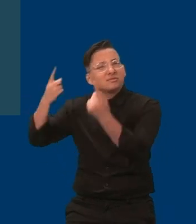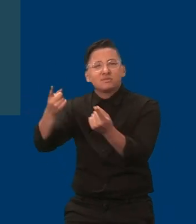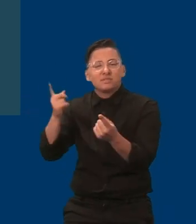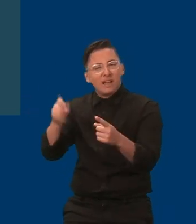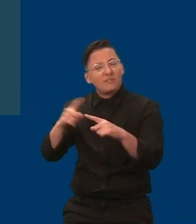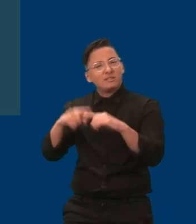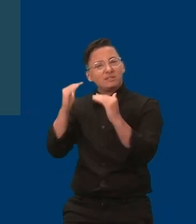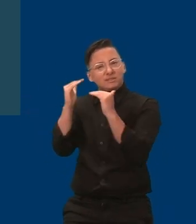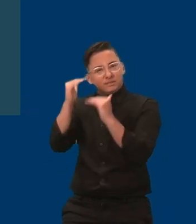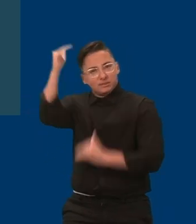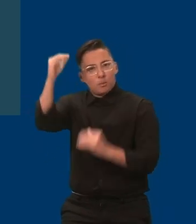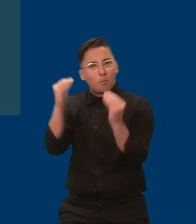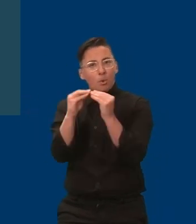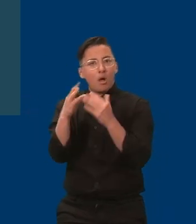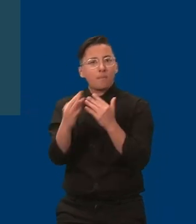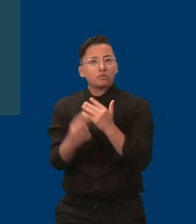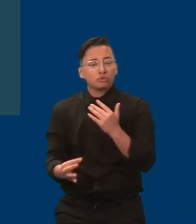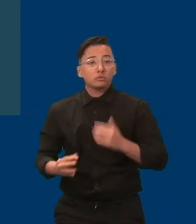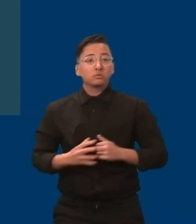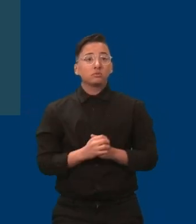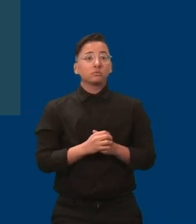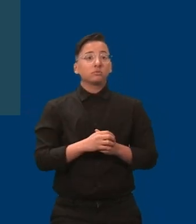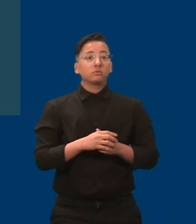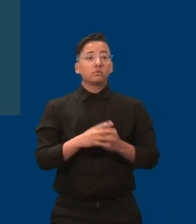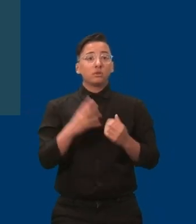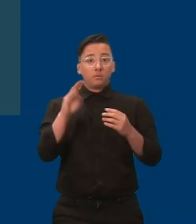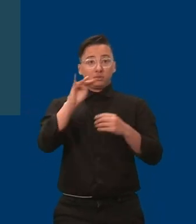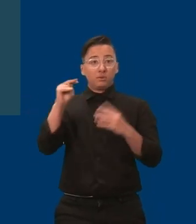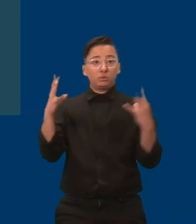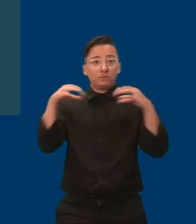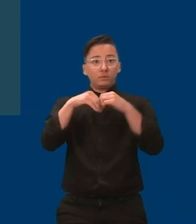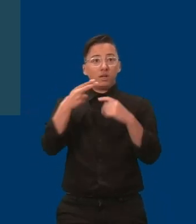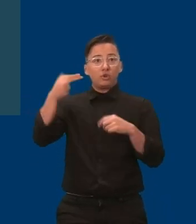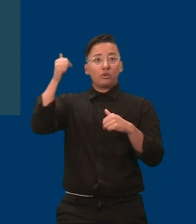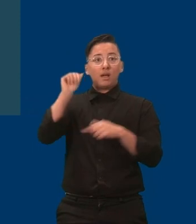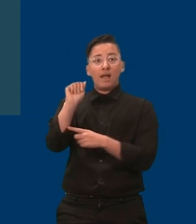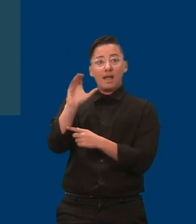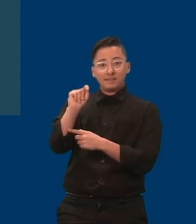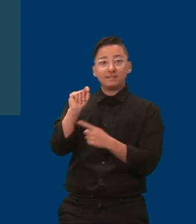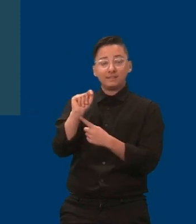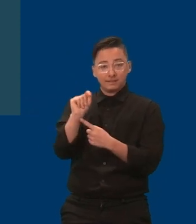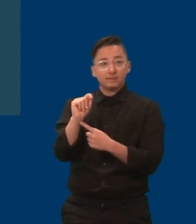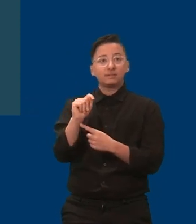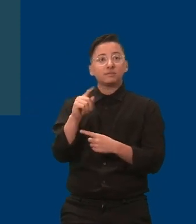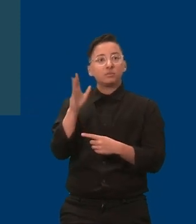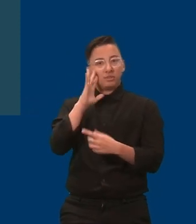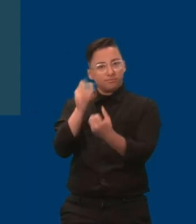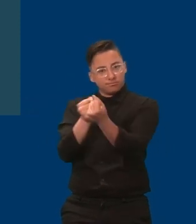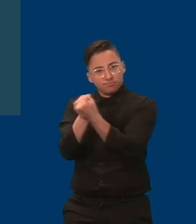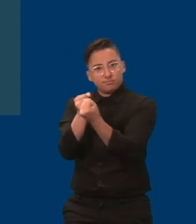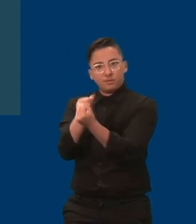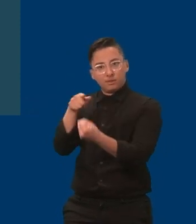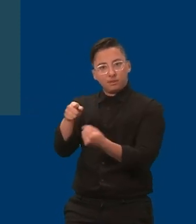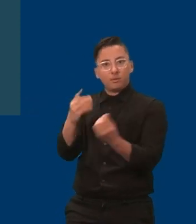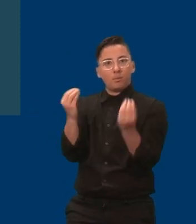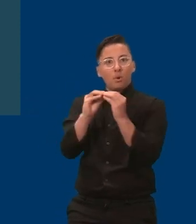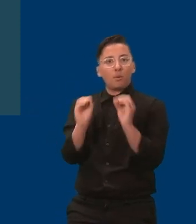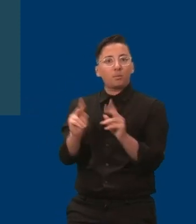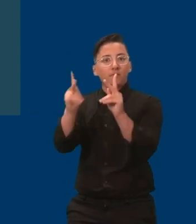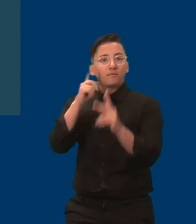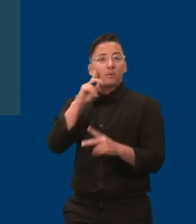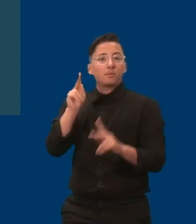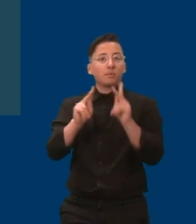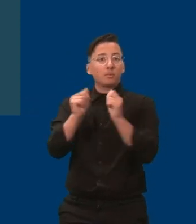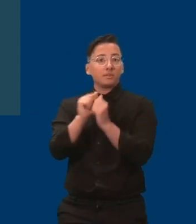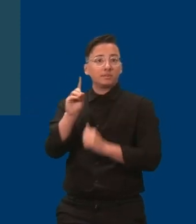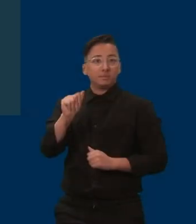passage of the Minnesota Inclusive Higher Education Act to support Minnesotans with an intellectual disability and make inclusive higher